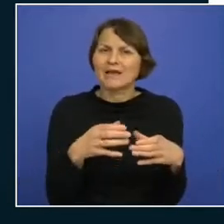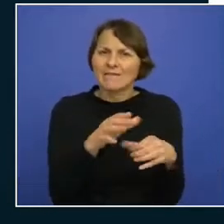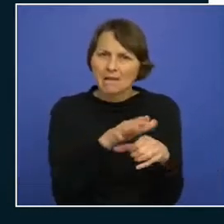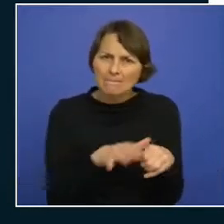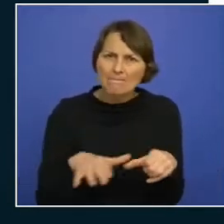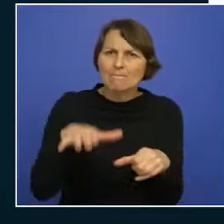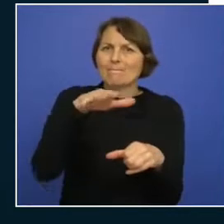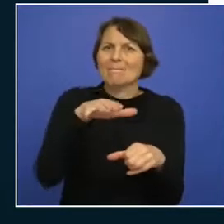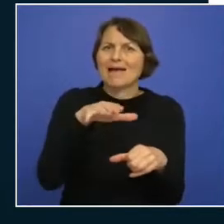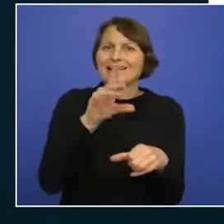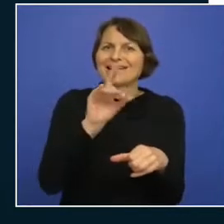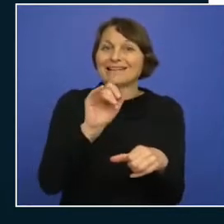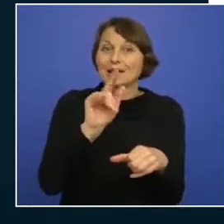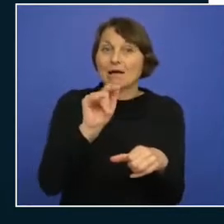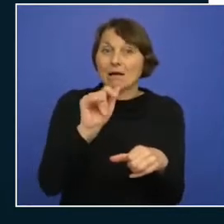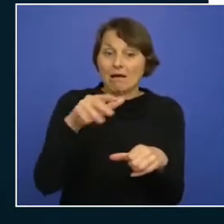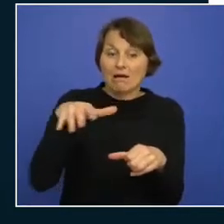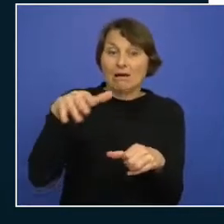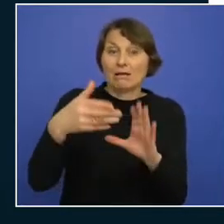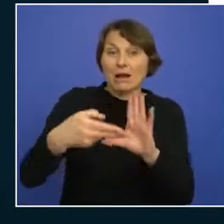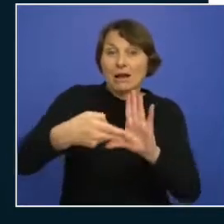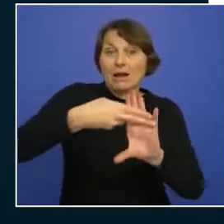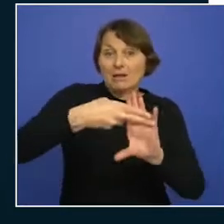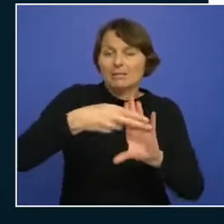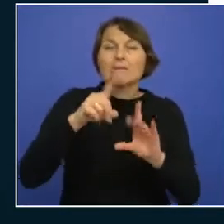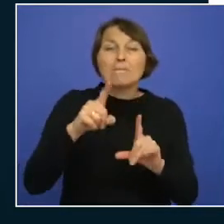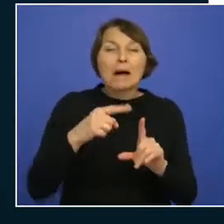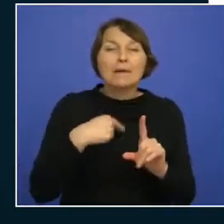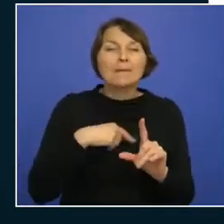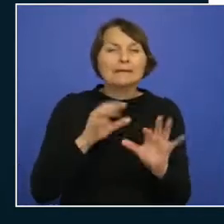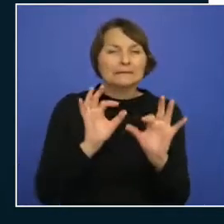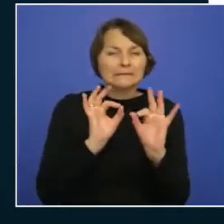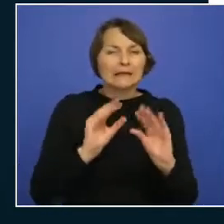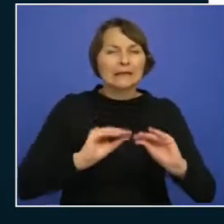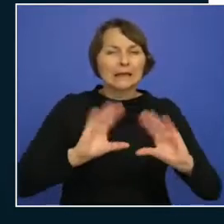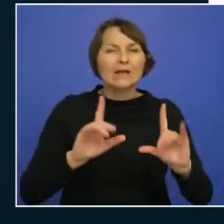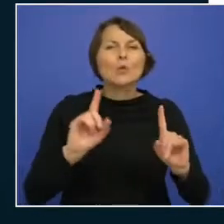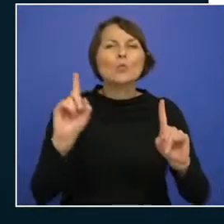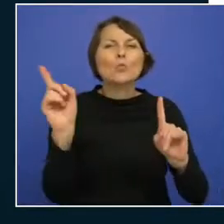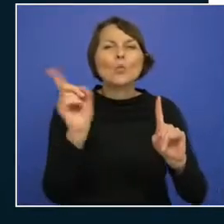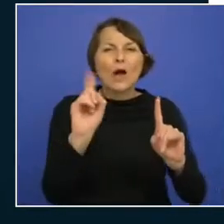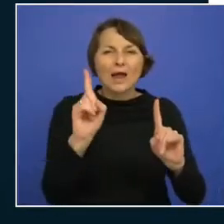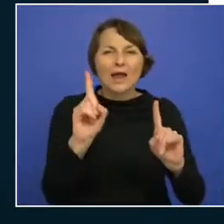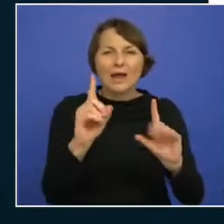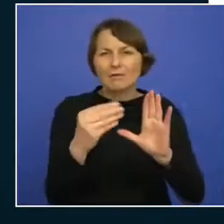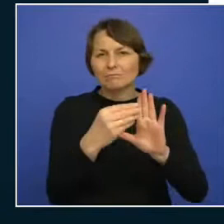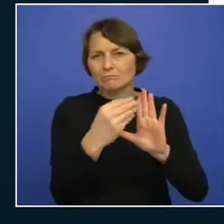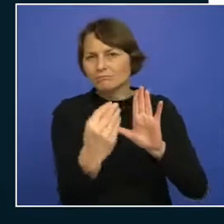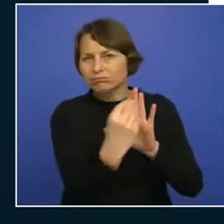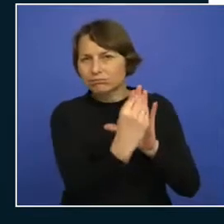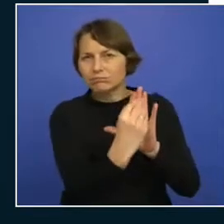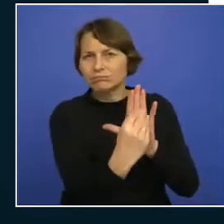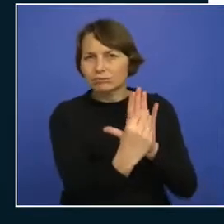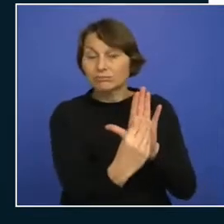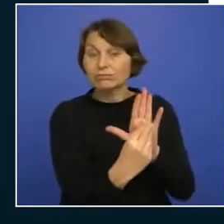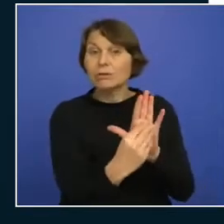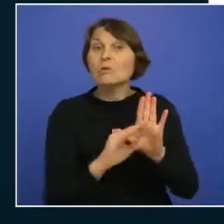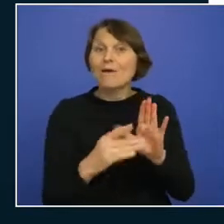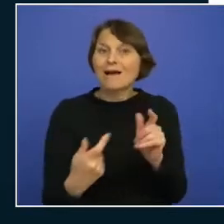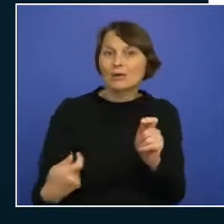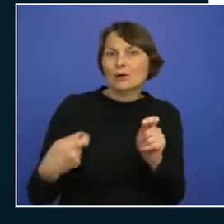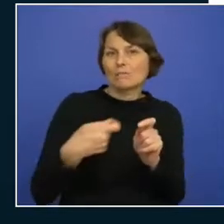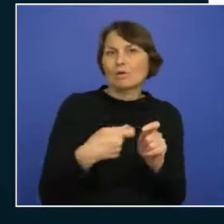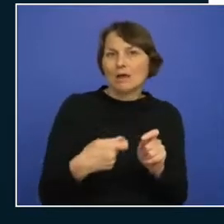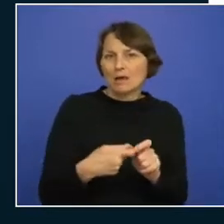it's important that you specify the right location because this can be essential for compliancy reasons and